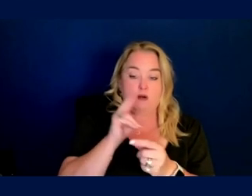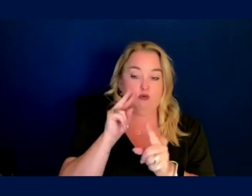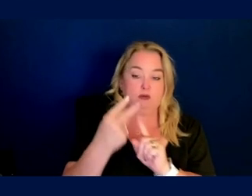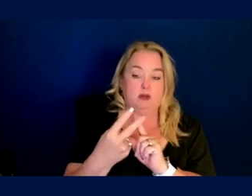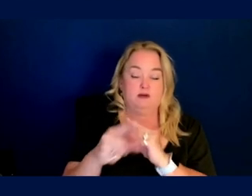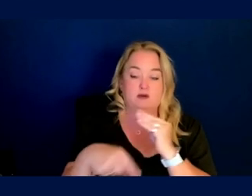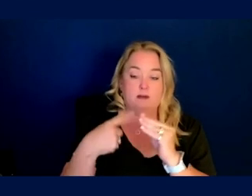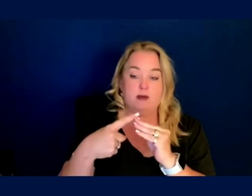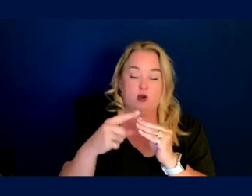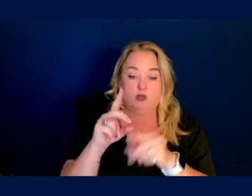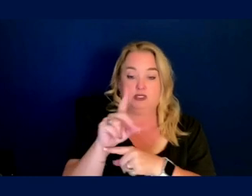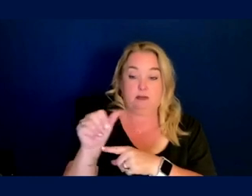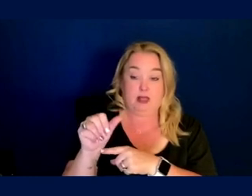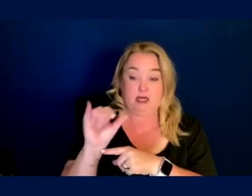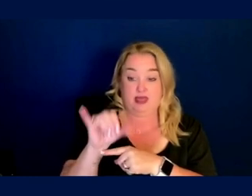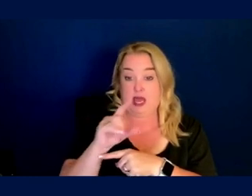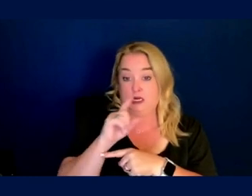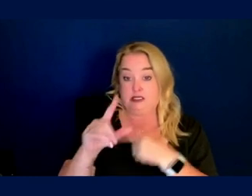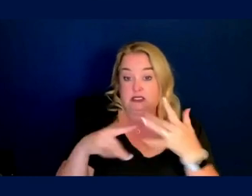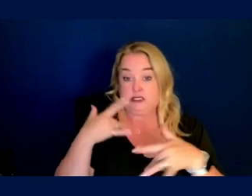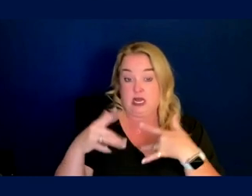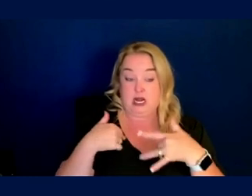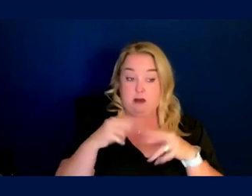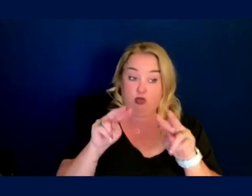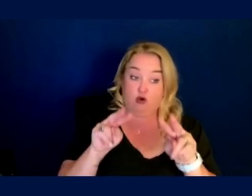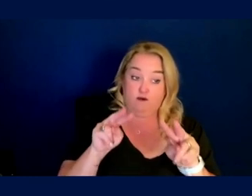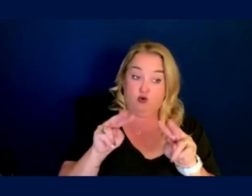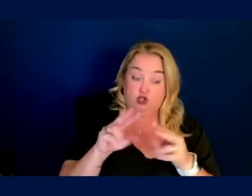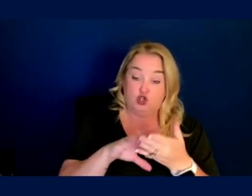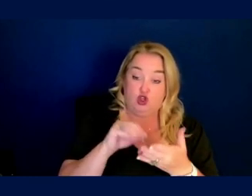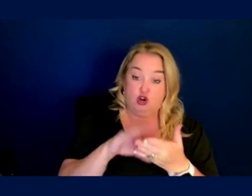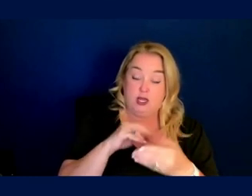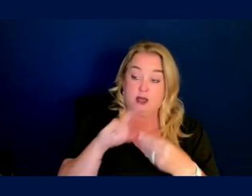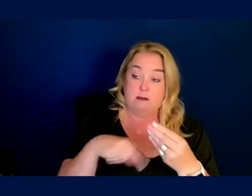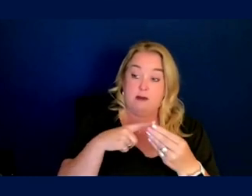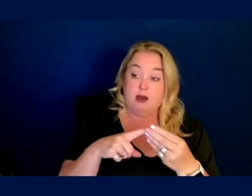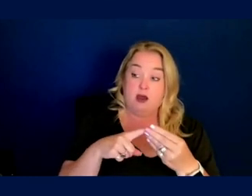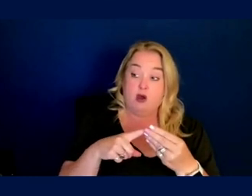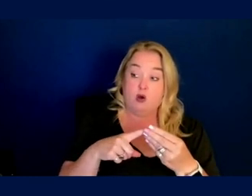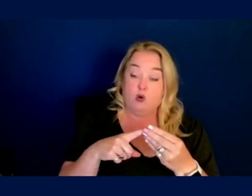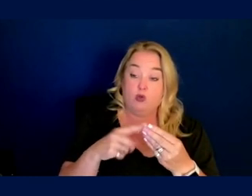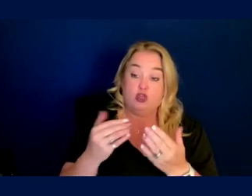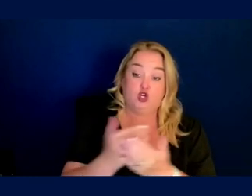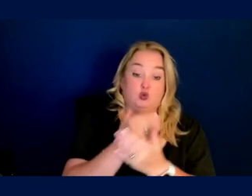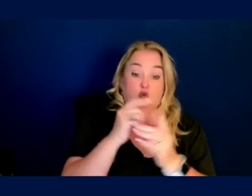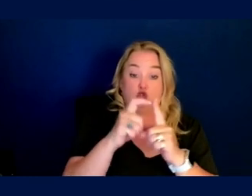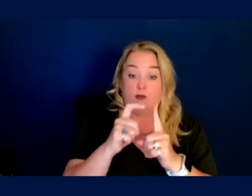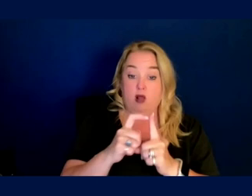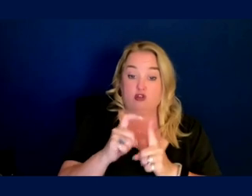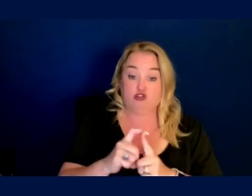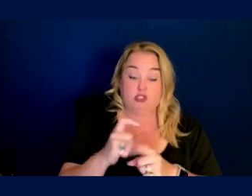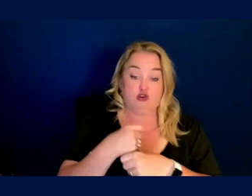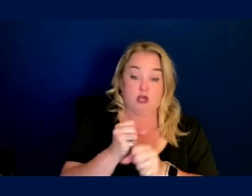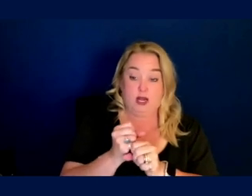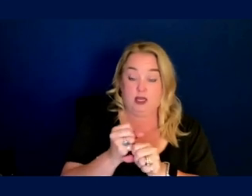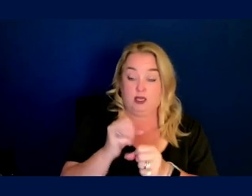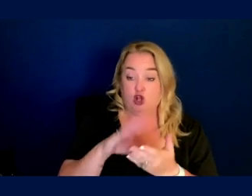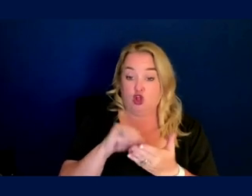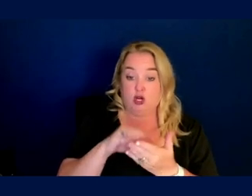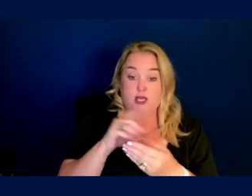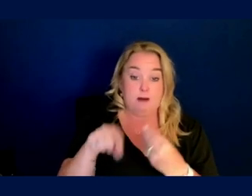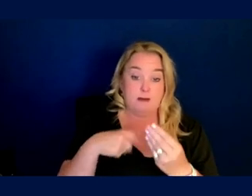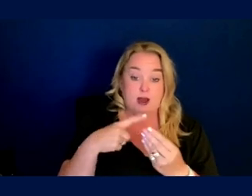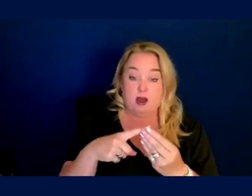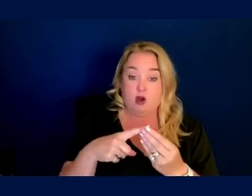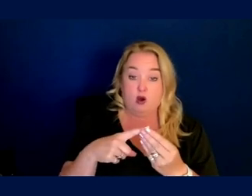disability? I think, I think that's exciting. I think I look forward to learning about, uh, you know, the new terminology that's created to learning about, you